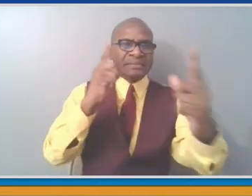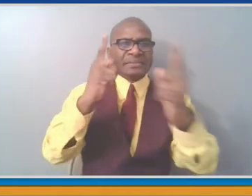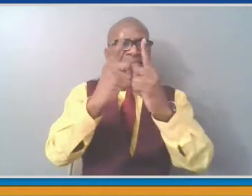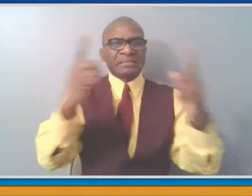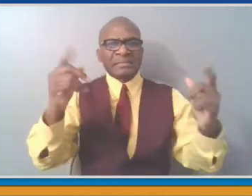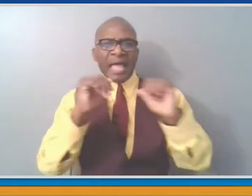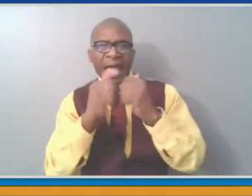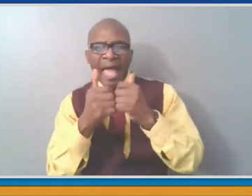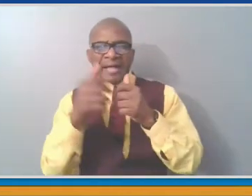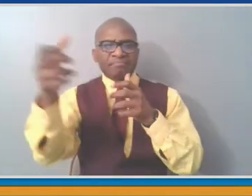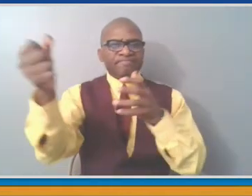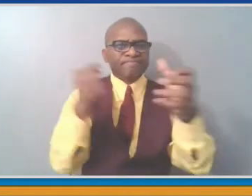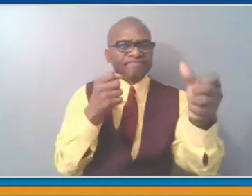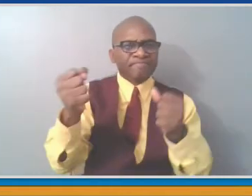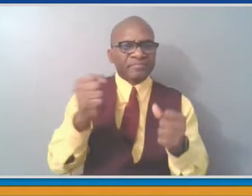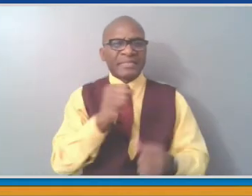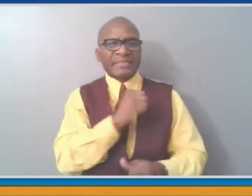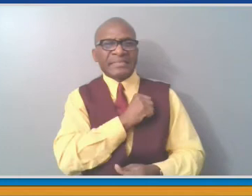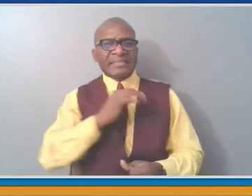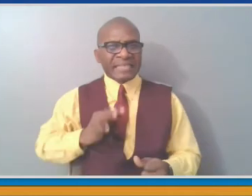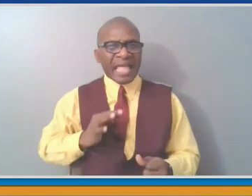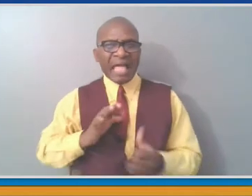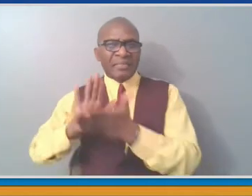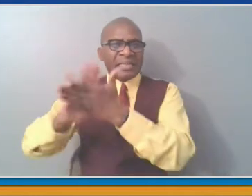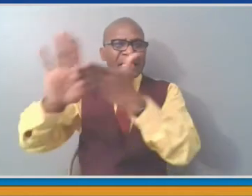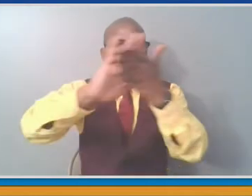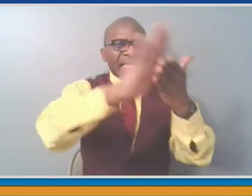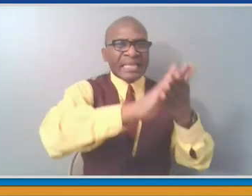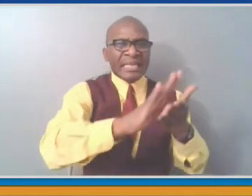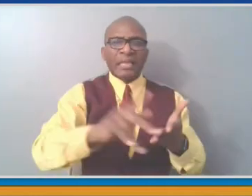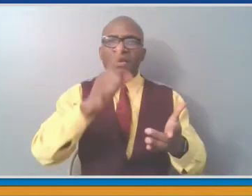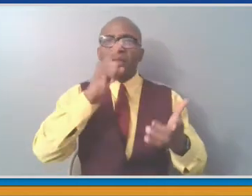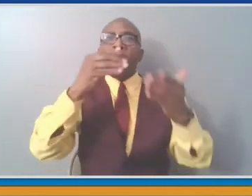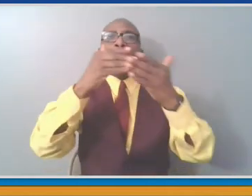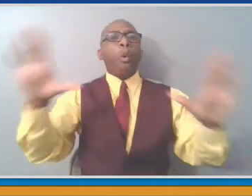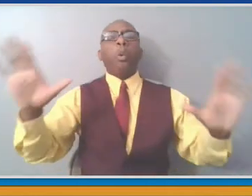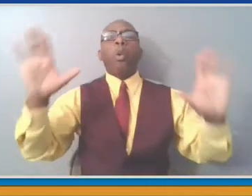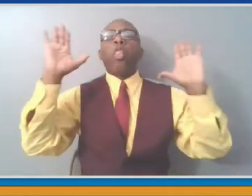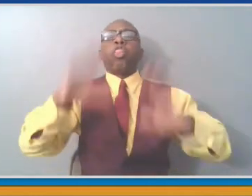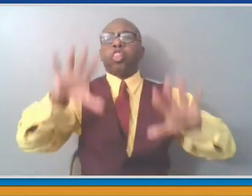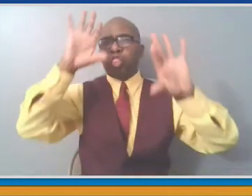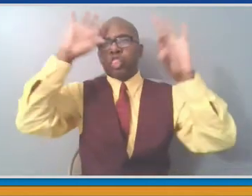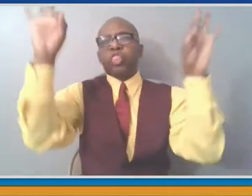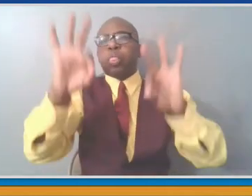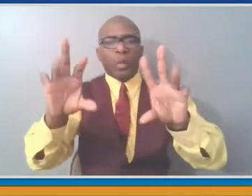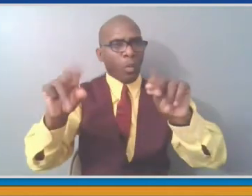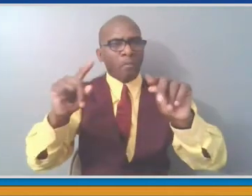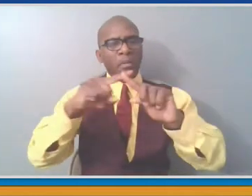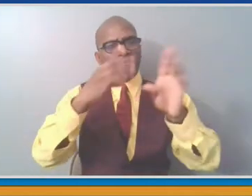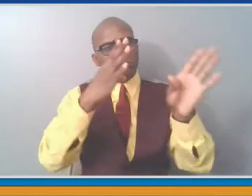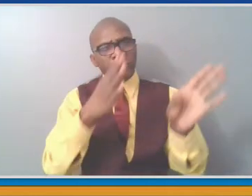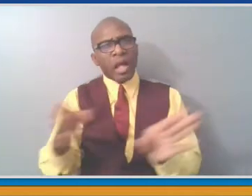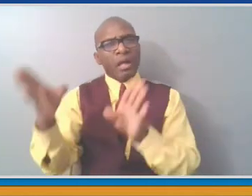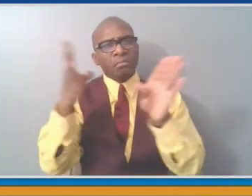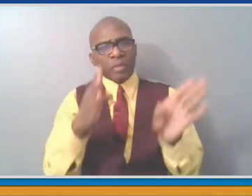who can stay quarantined and cooped up only so long as we're now into the second year of this fight of this pandemic. So it is a balancing act.